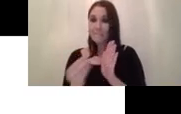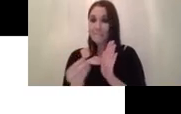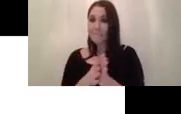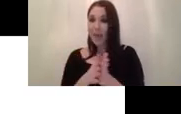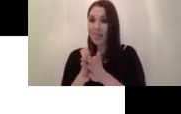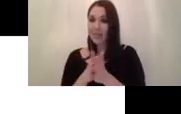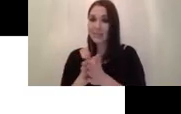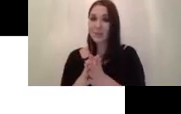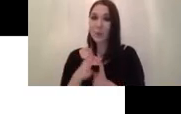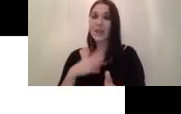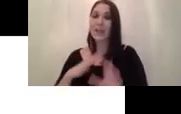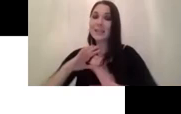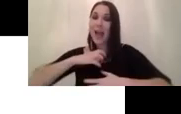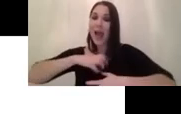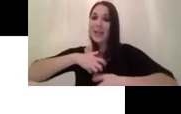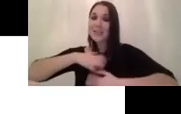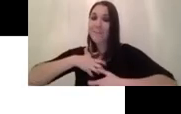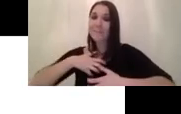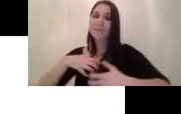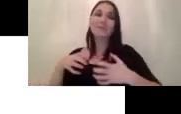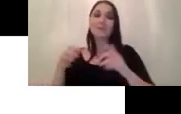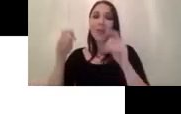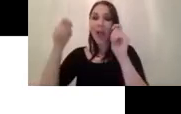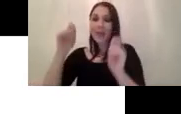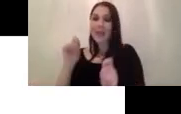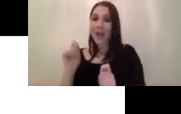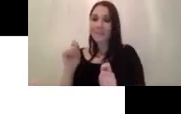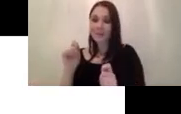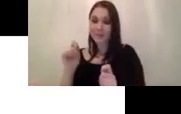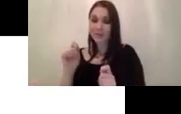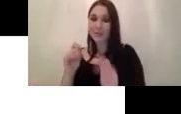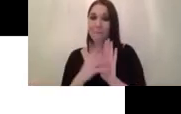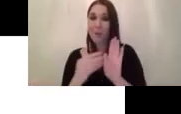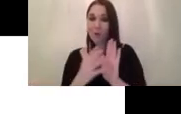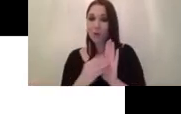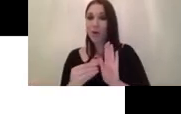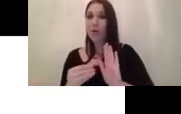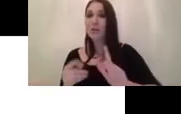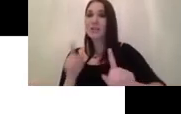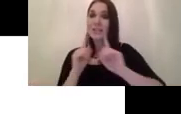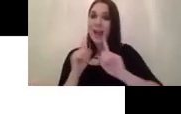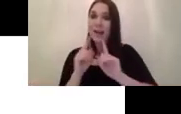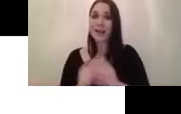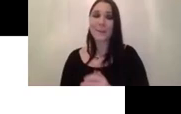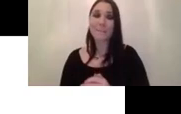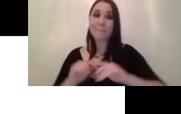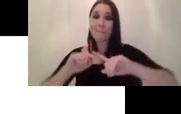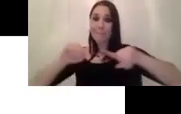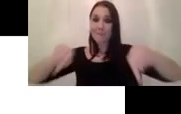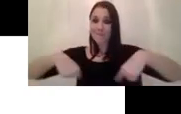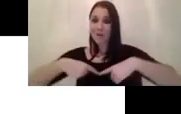our data and we adapt the model to our data set and also for our use case